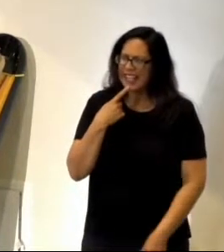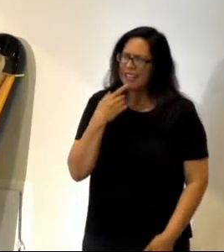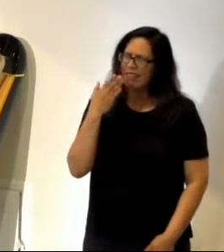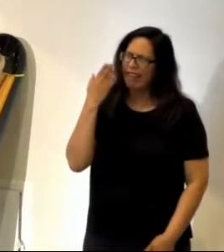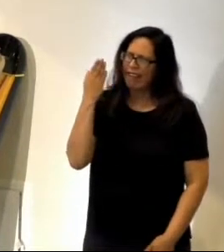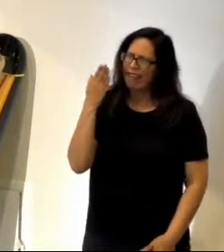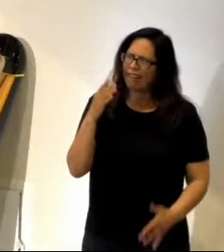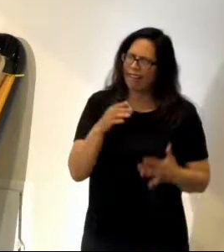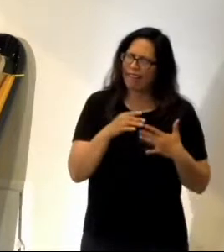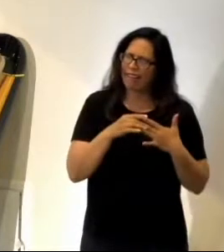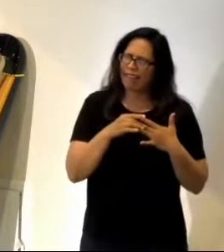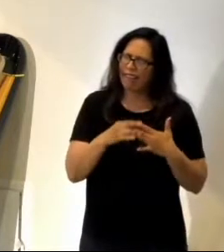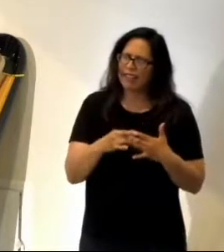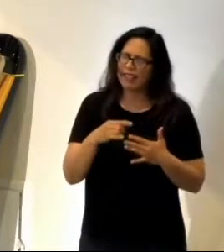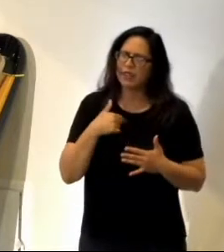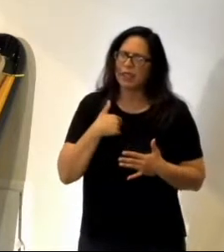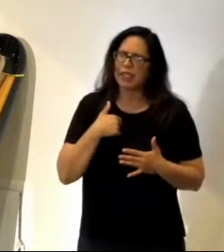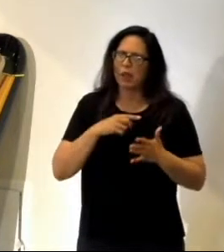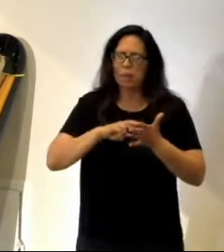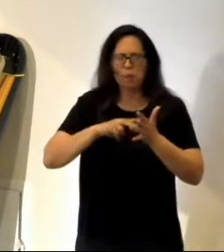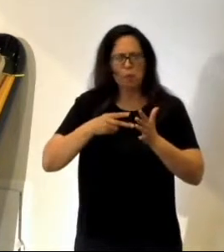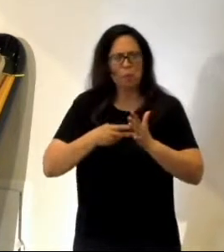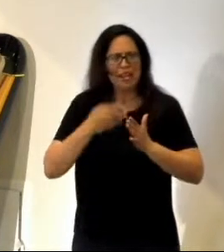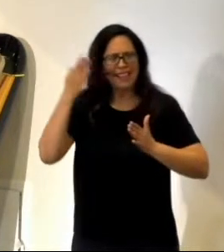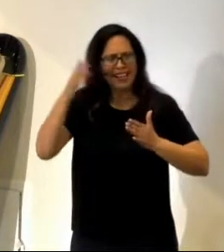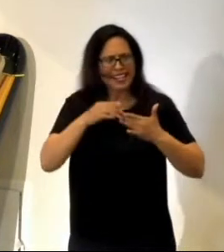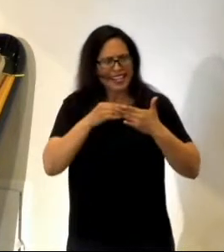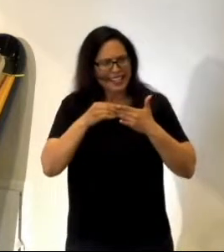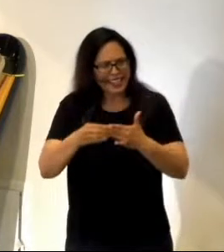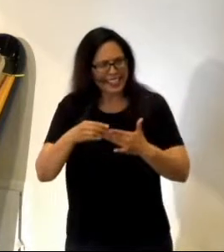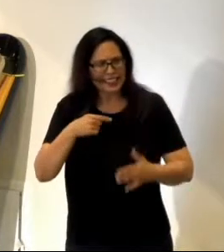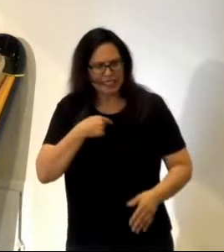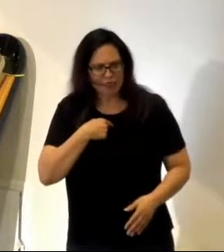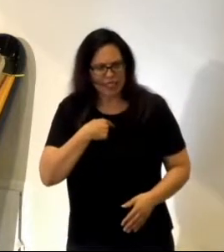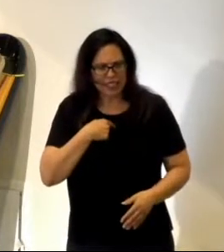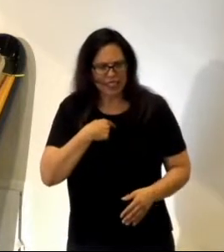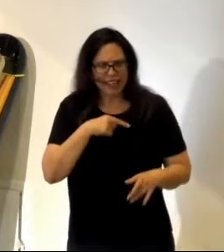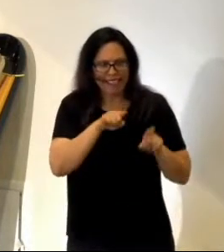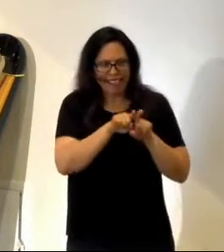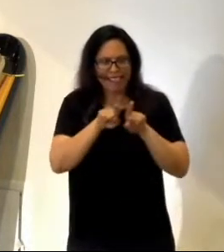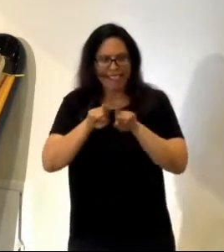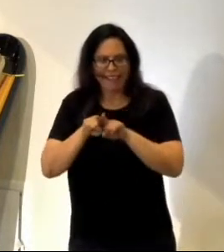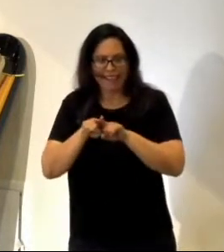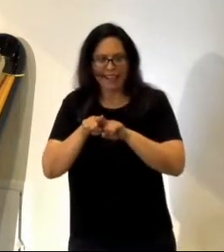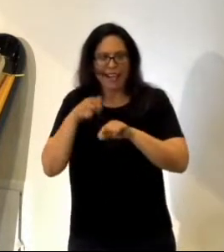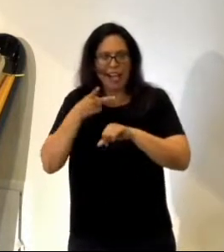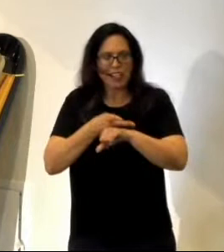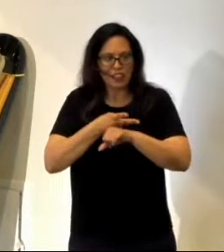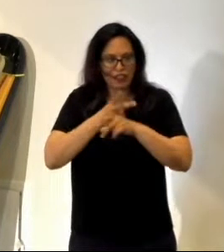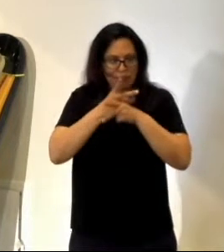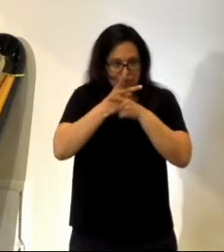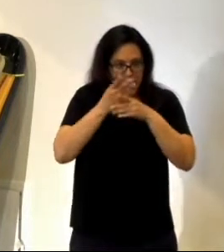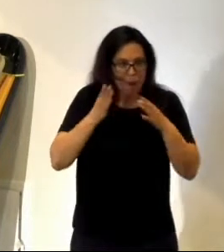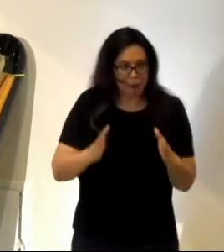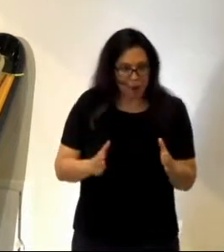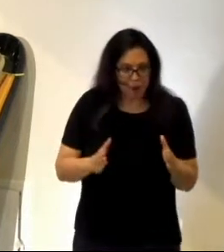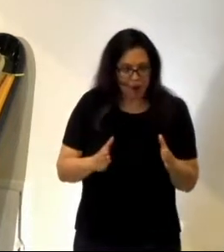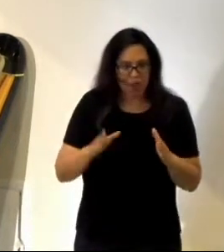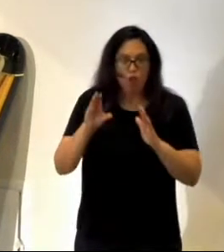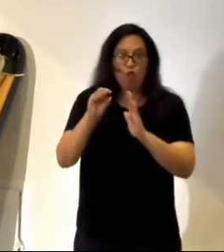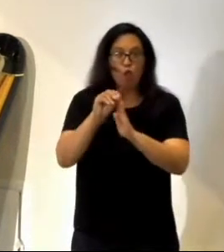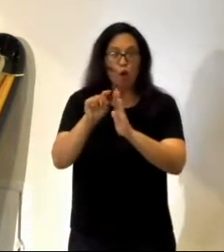me. Now, what does it mean that he leads me like a shepherd? In the Old Testament,